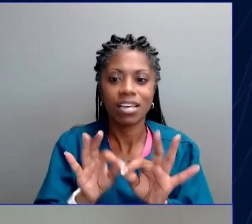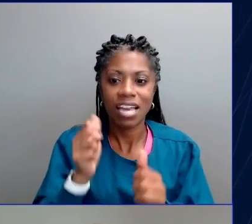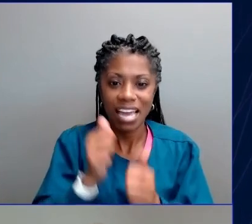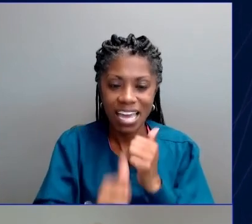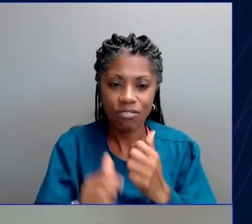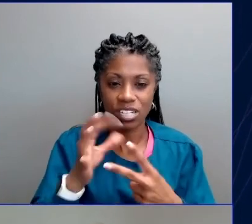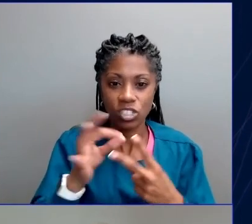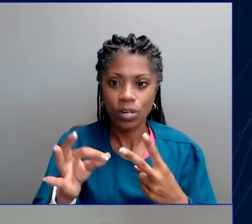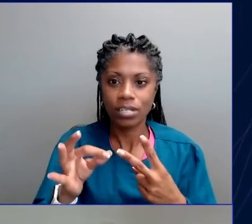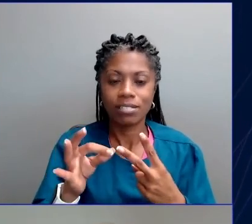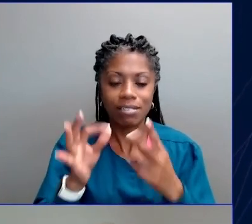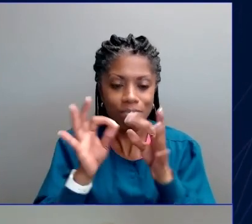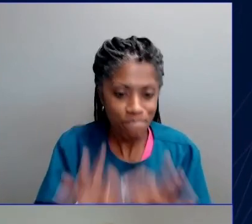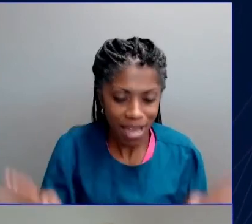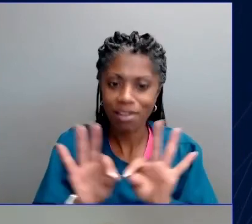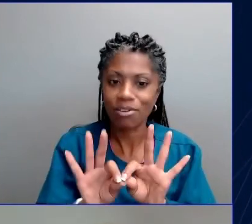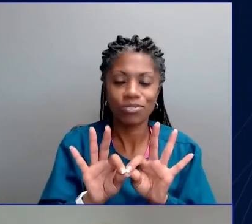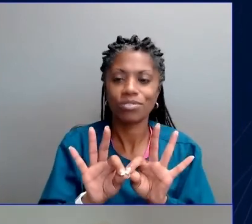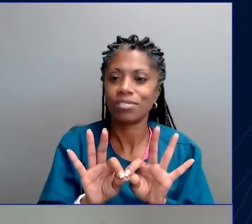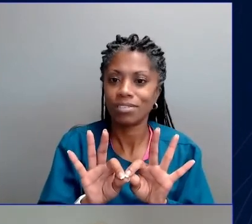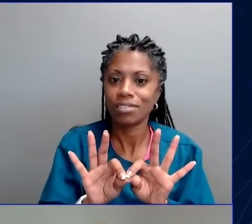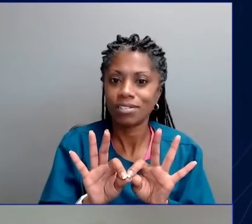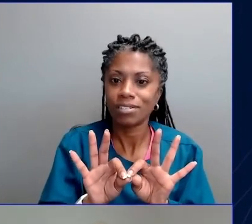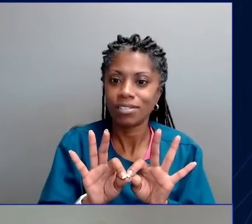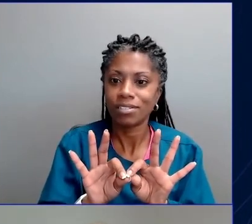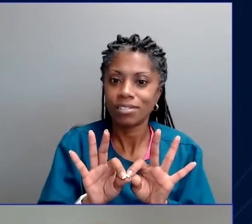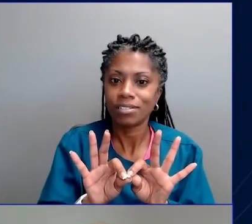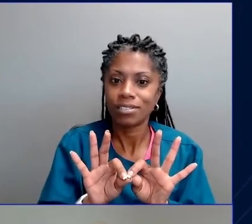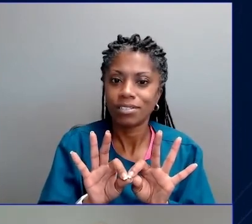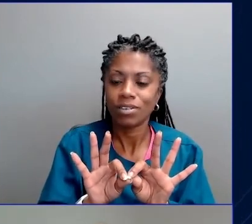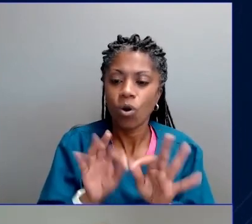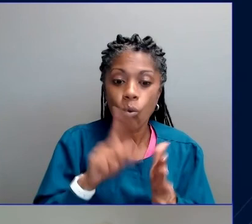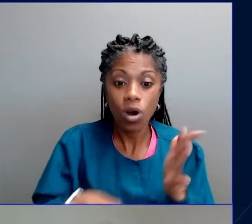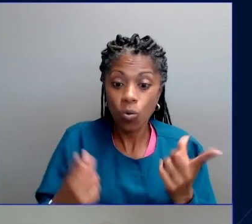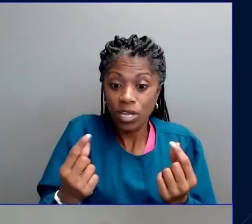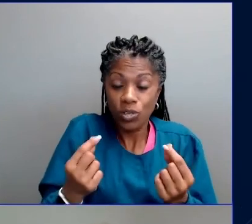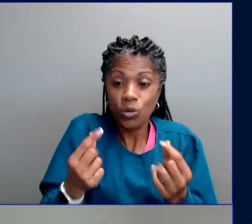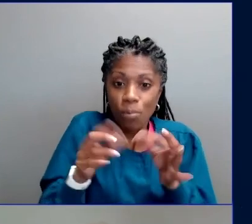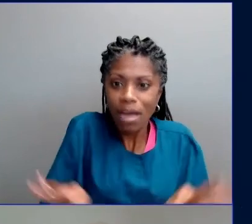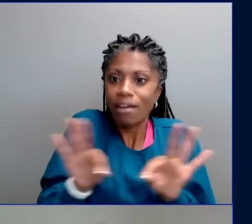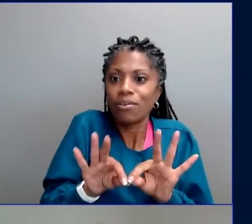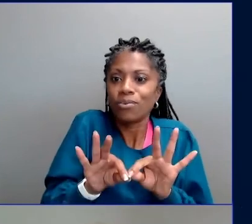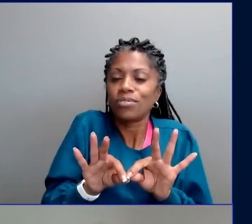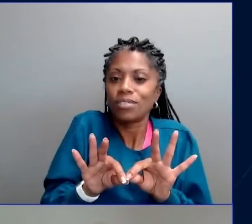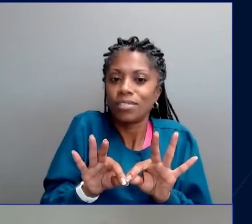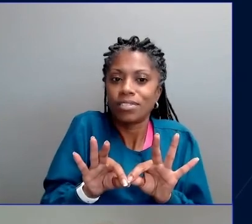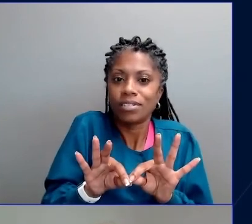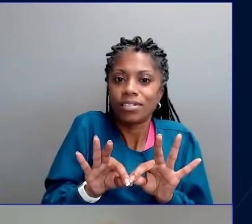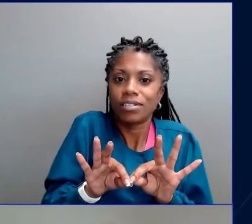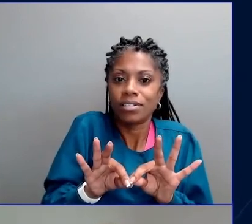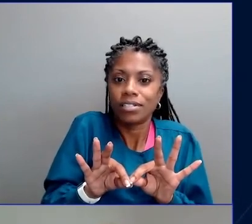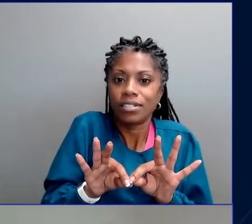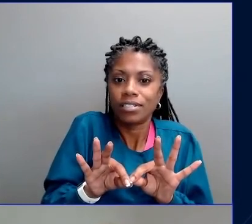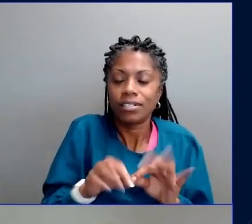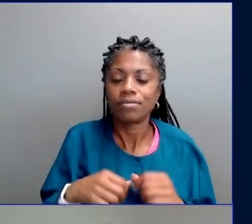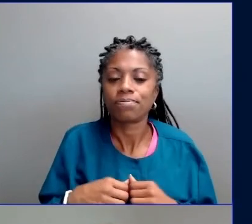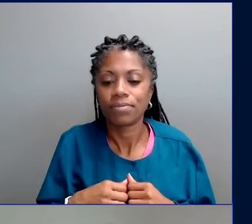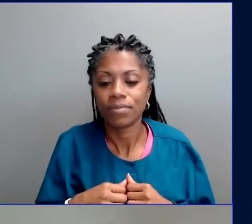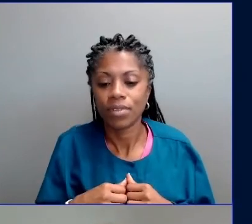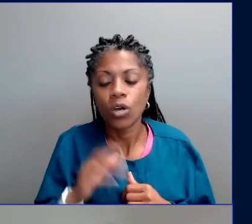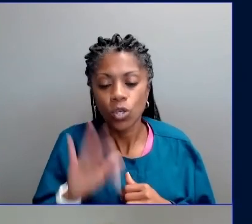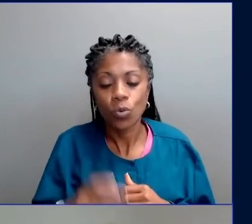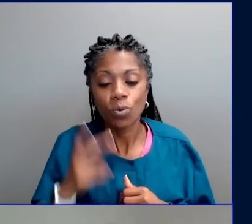a wonderful time to be alive when what we do matters so much? This is a moment that will be written about in the history books.